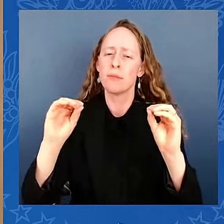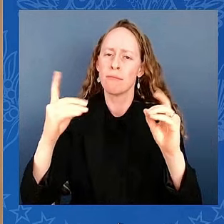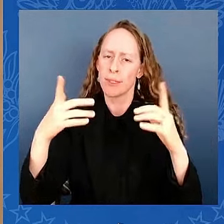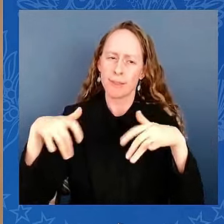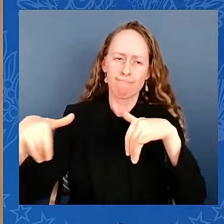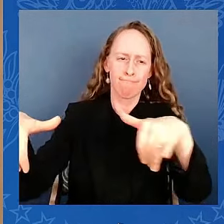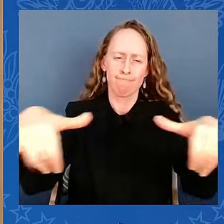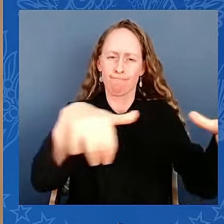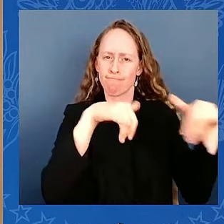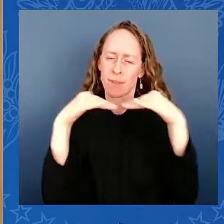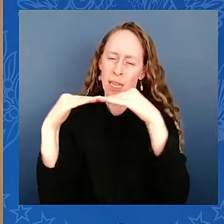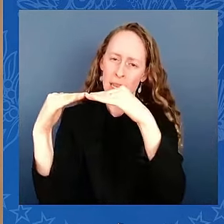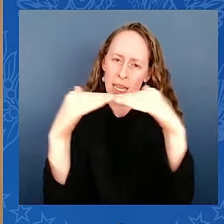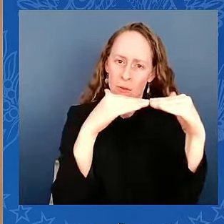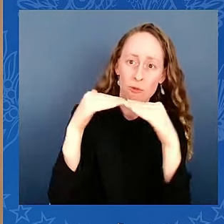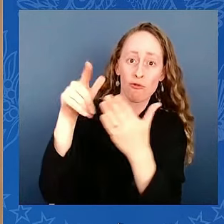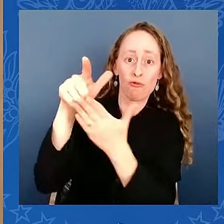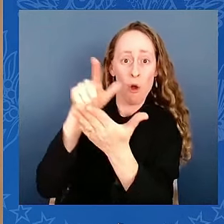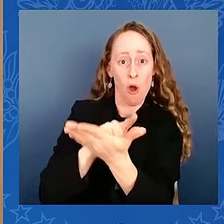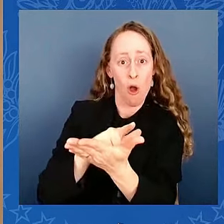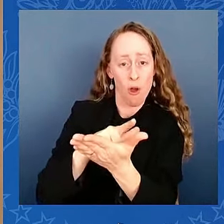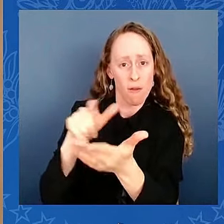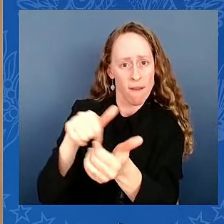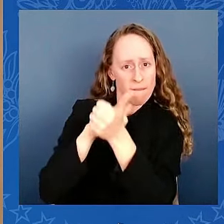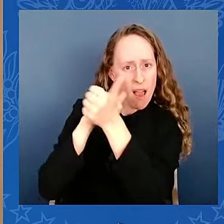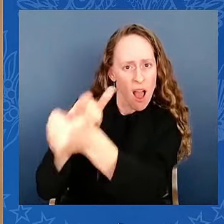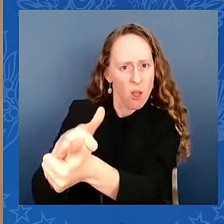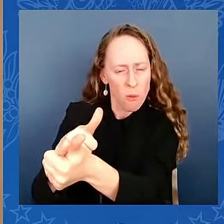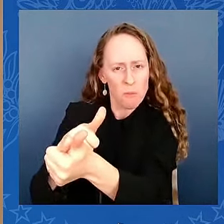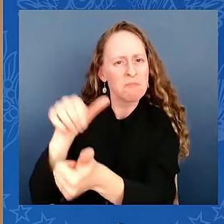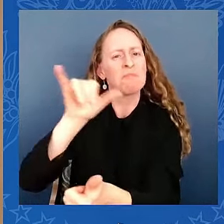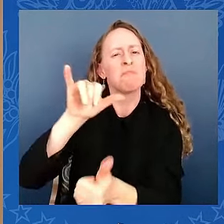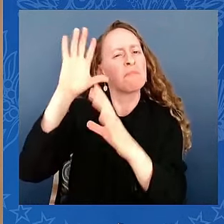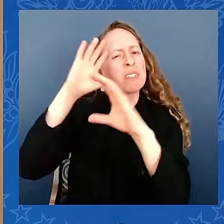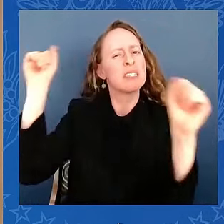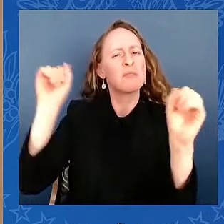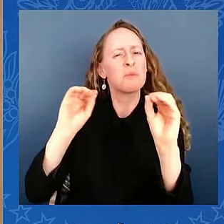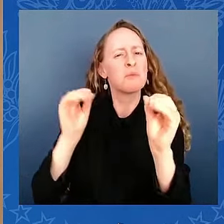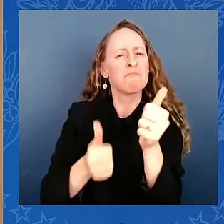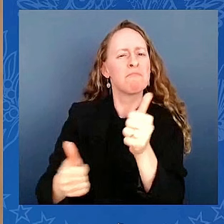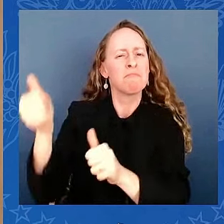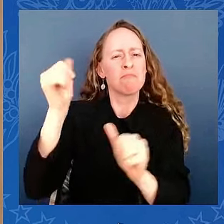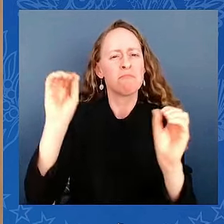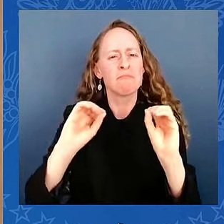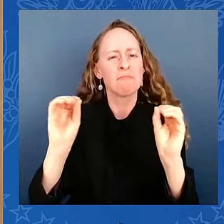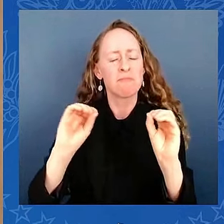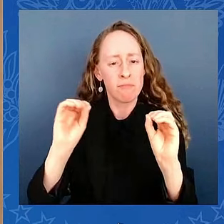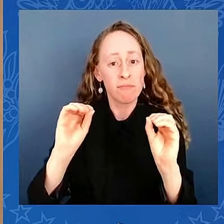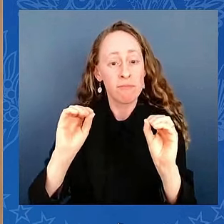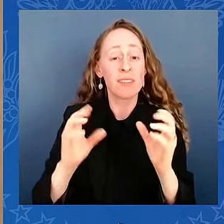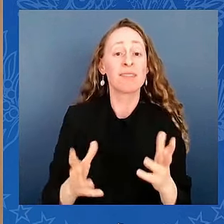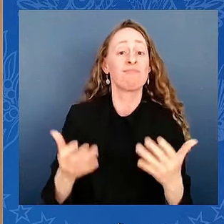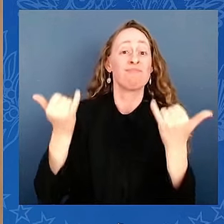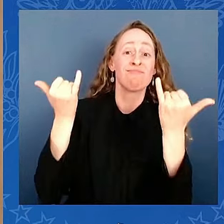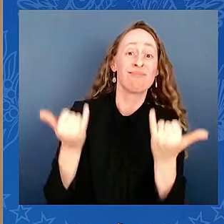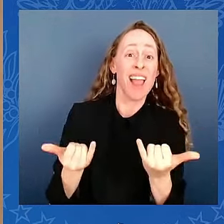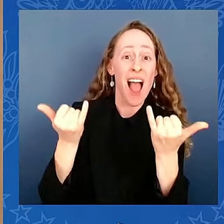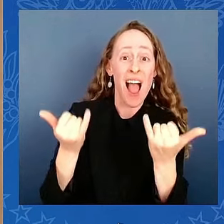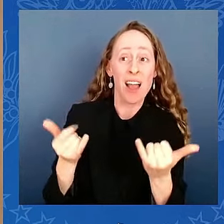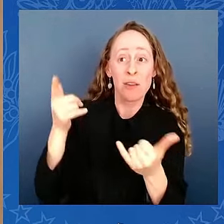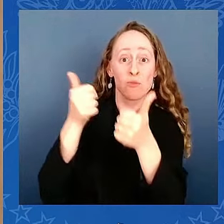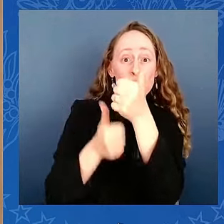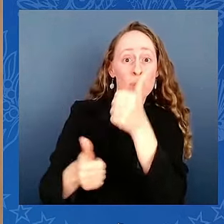States. With today's Supreme Court decision on presidential immunity, that fundamentally changed.